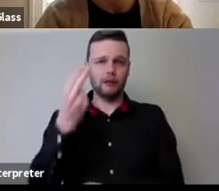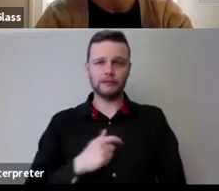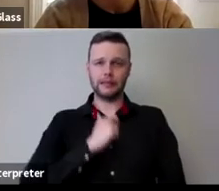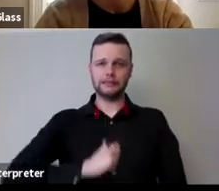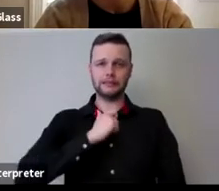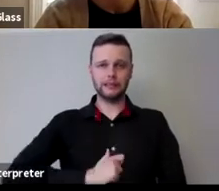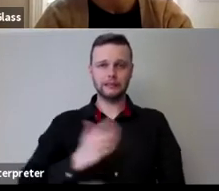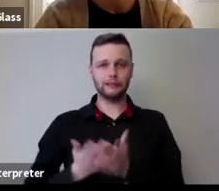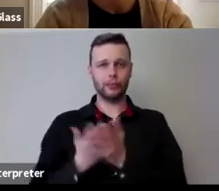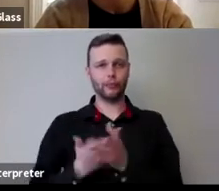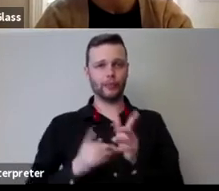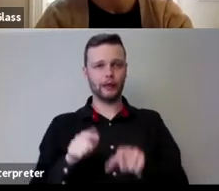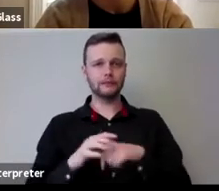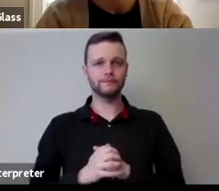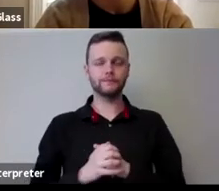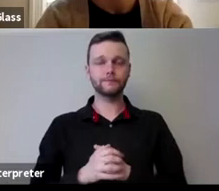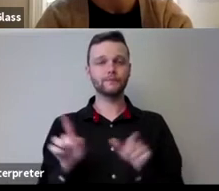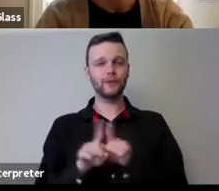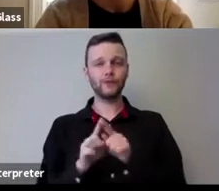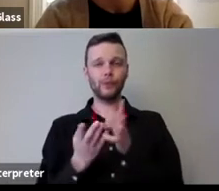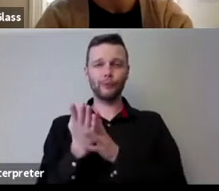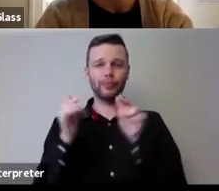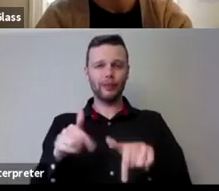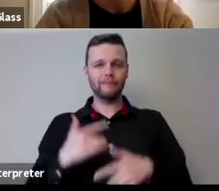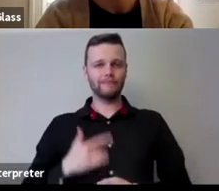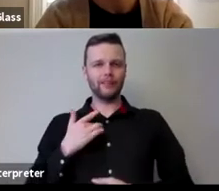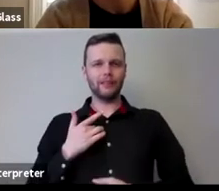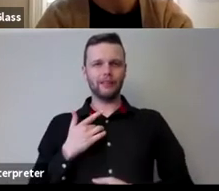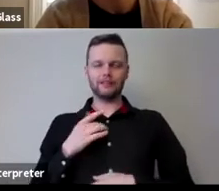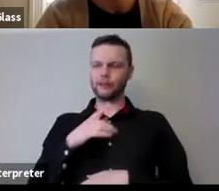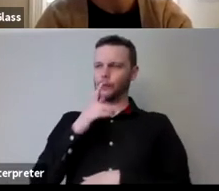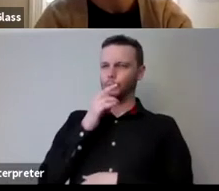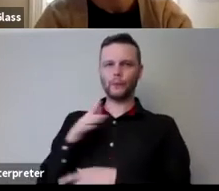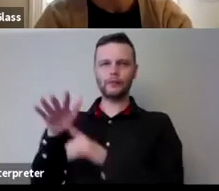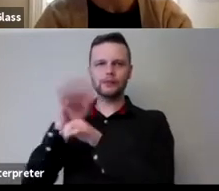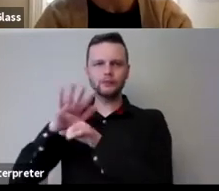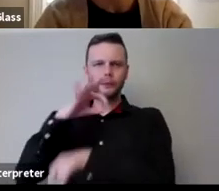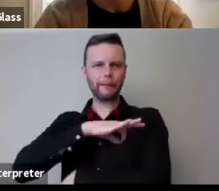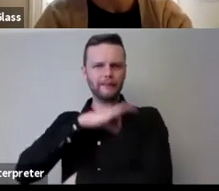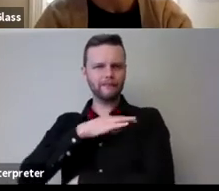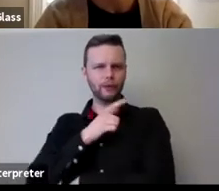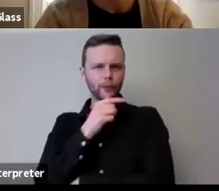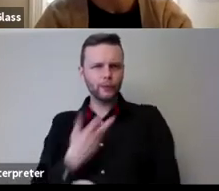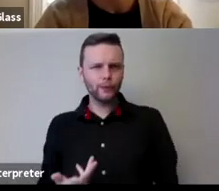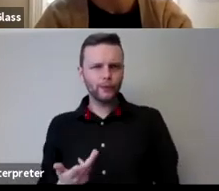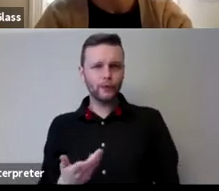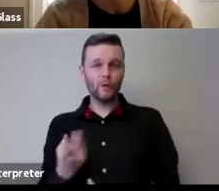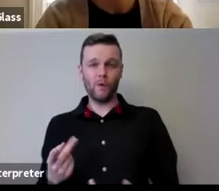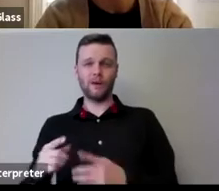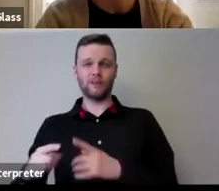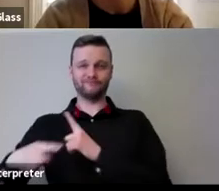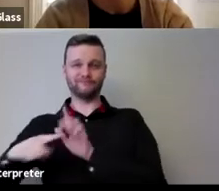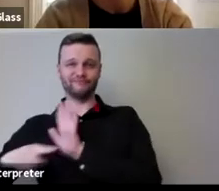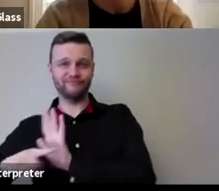as a result and there's something in all of this i think around who the situation benefits and who it doesn't and when we ask questions like